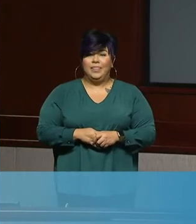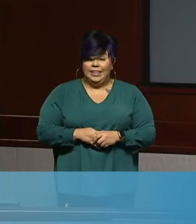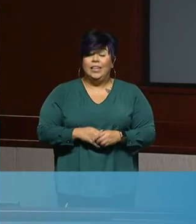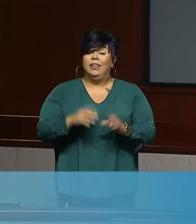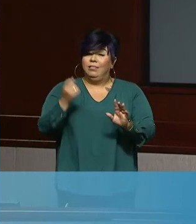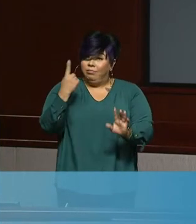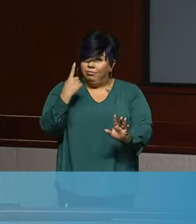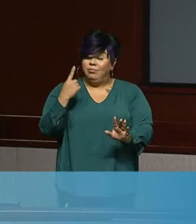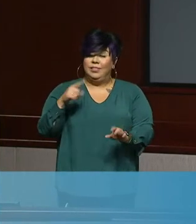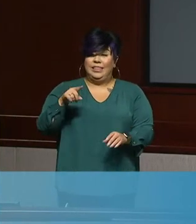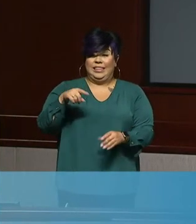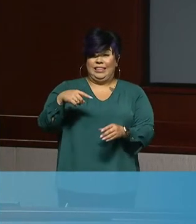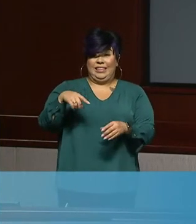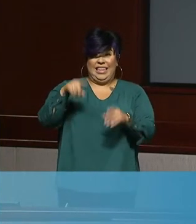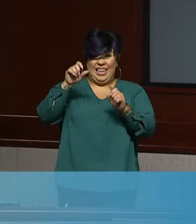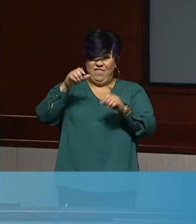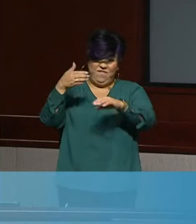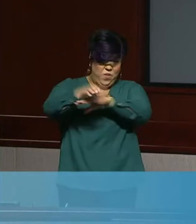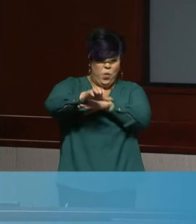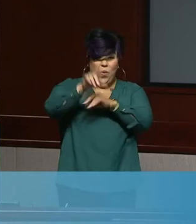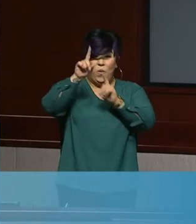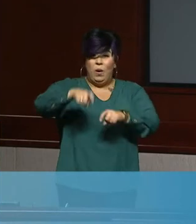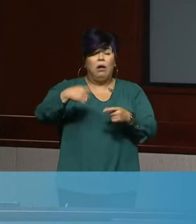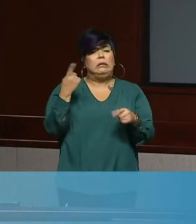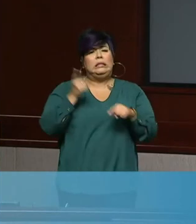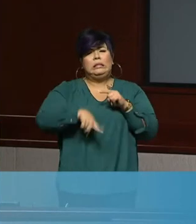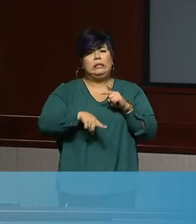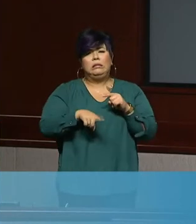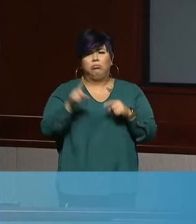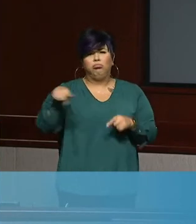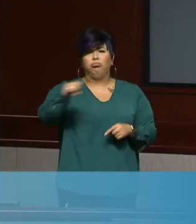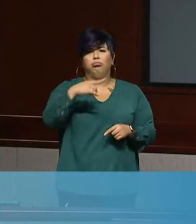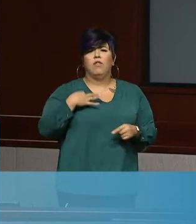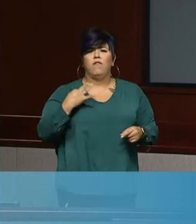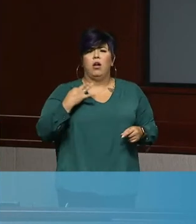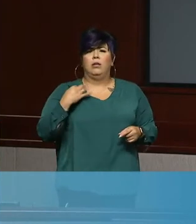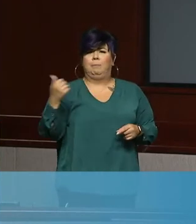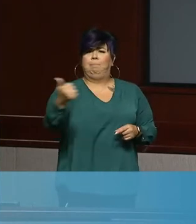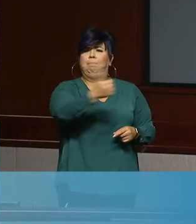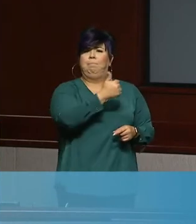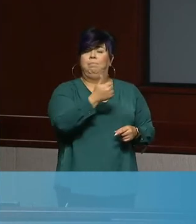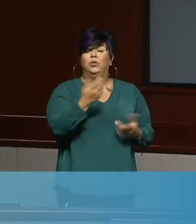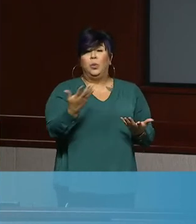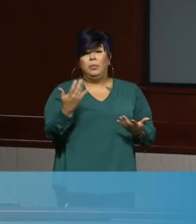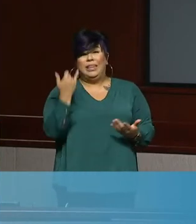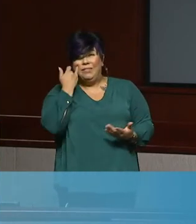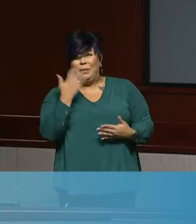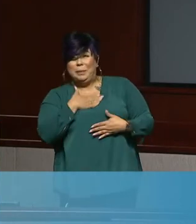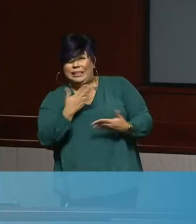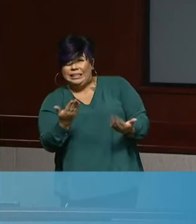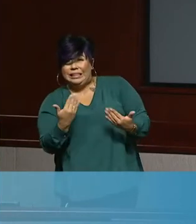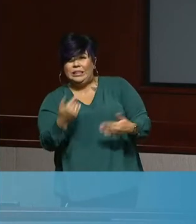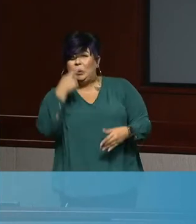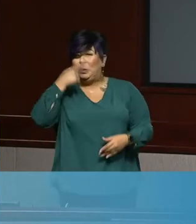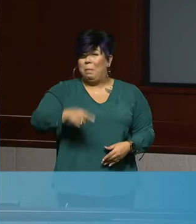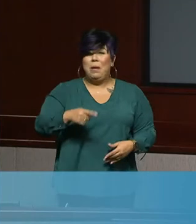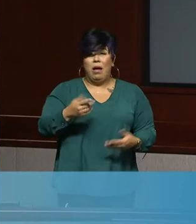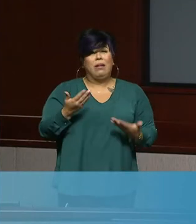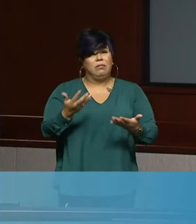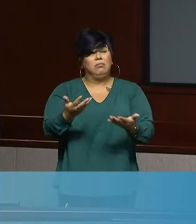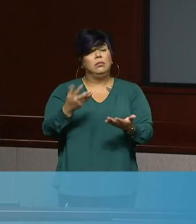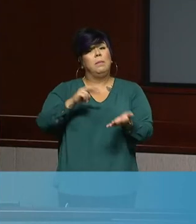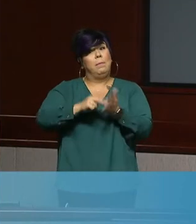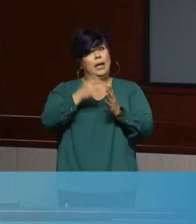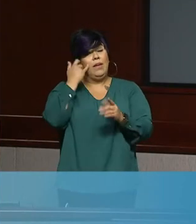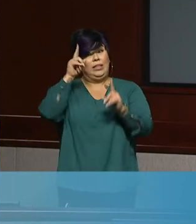is voluntary, we're asking our residents to go out and get tested. Please help us out. You are helping